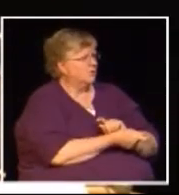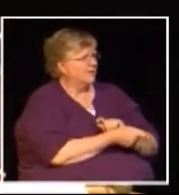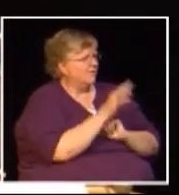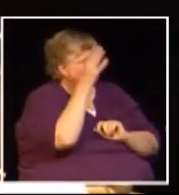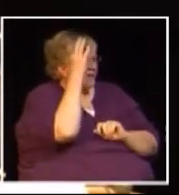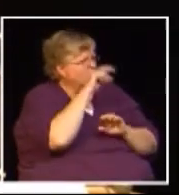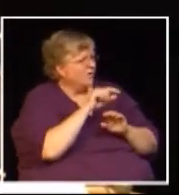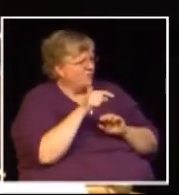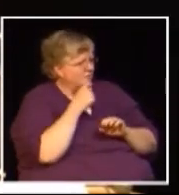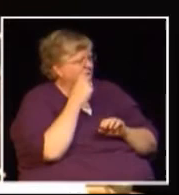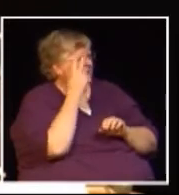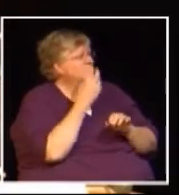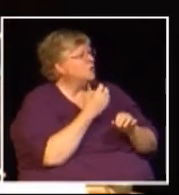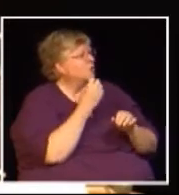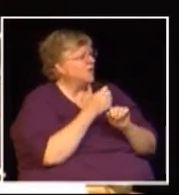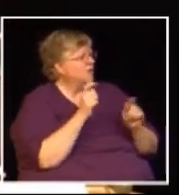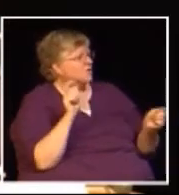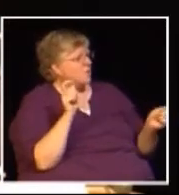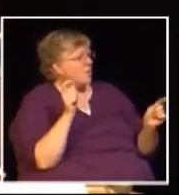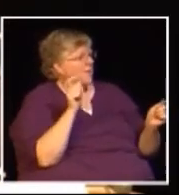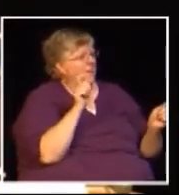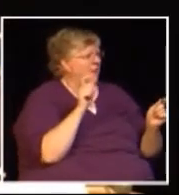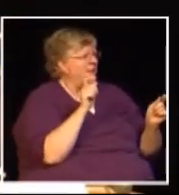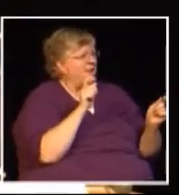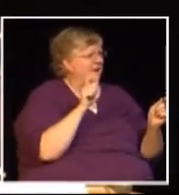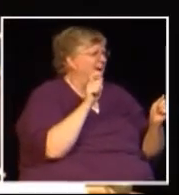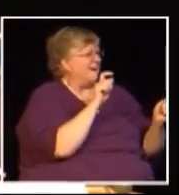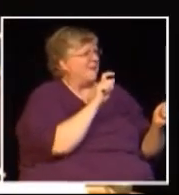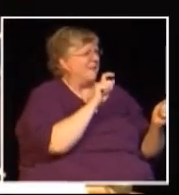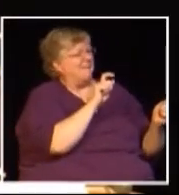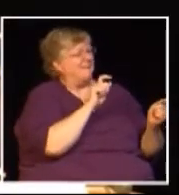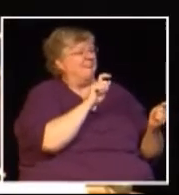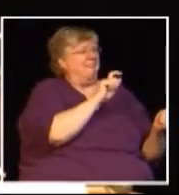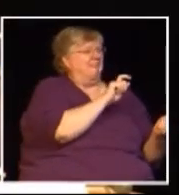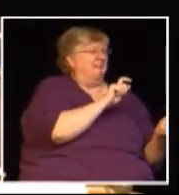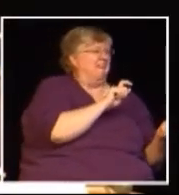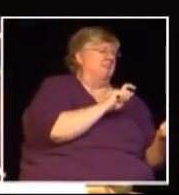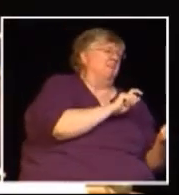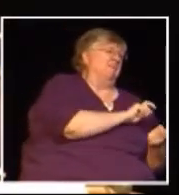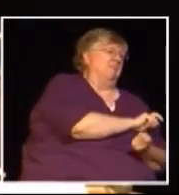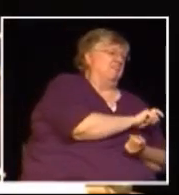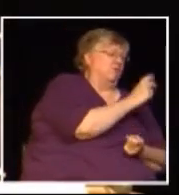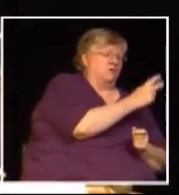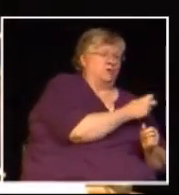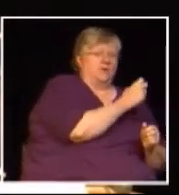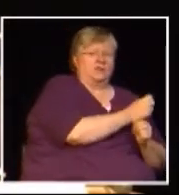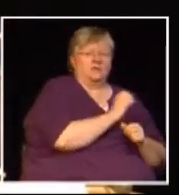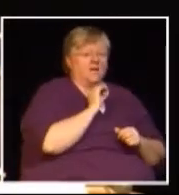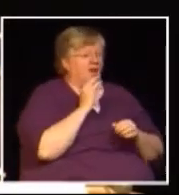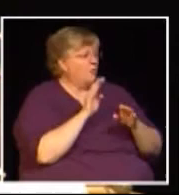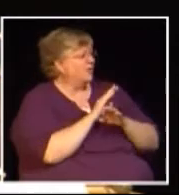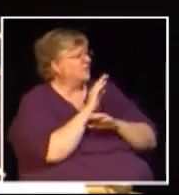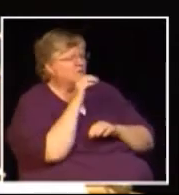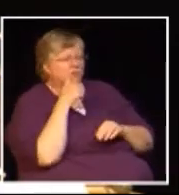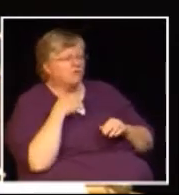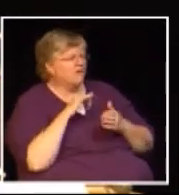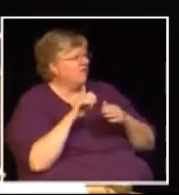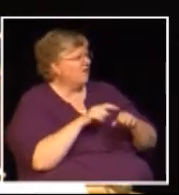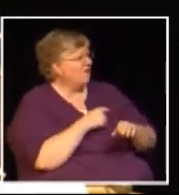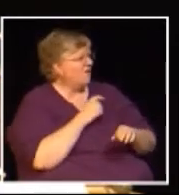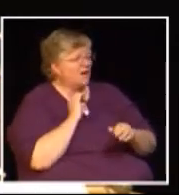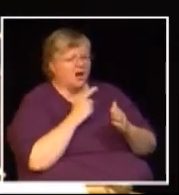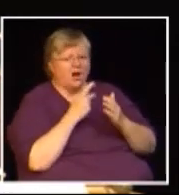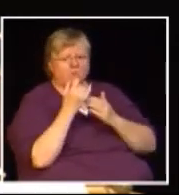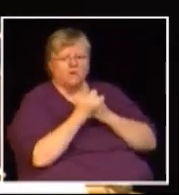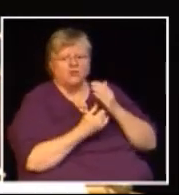the federal government it's going to take two years to go back can you imagine the uncertainty it's going to create and in our particular business we don't have that long our